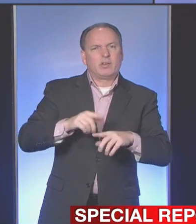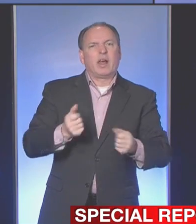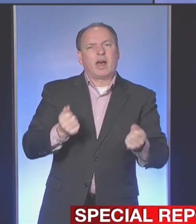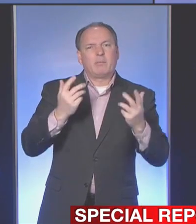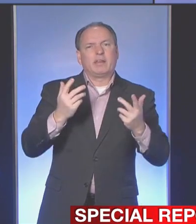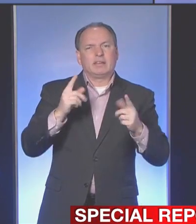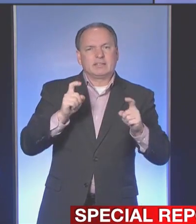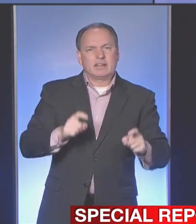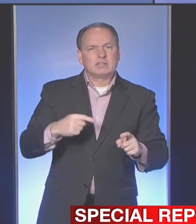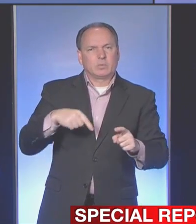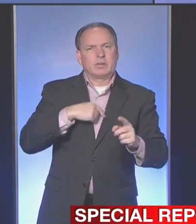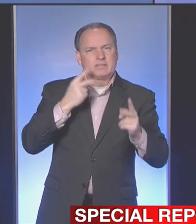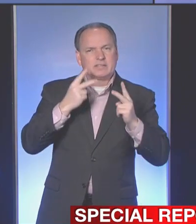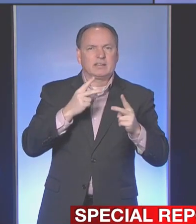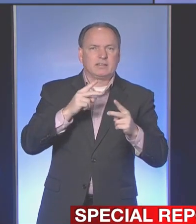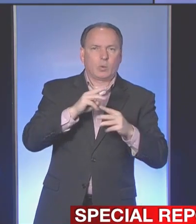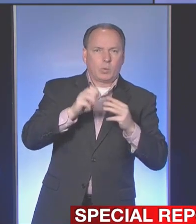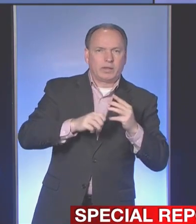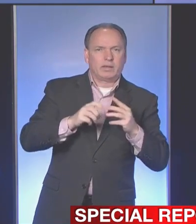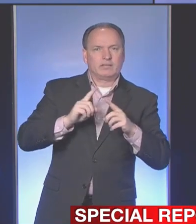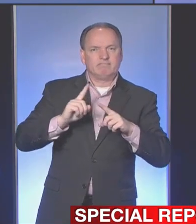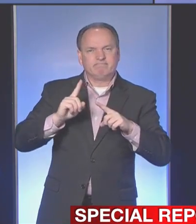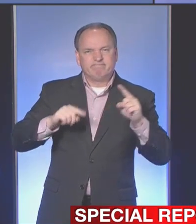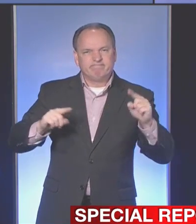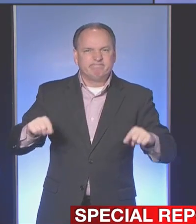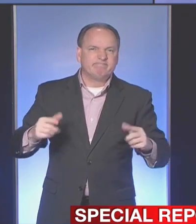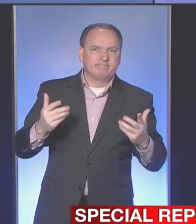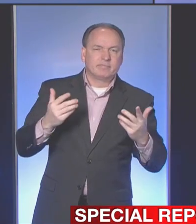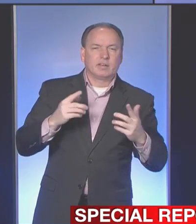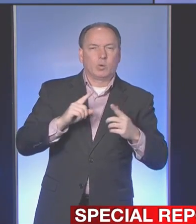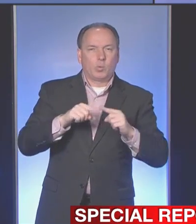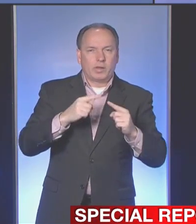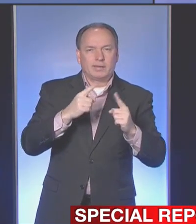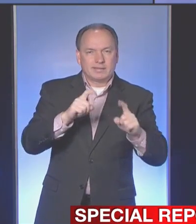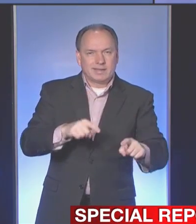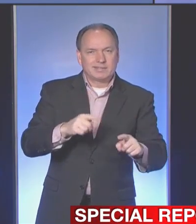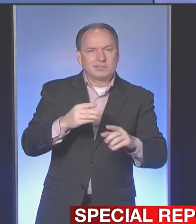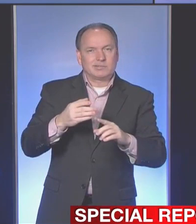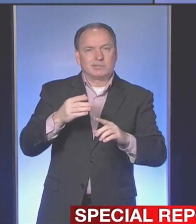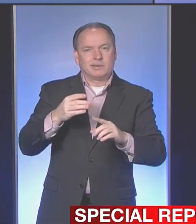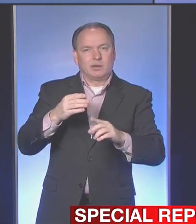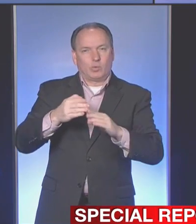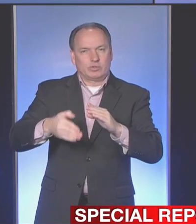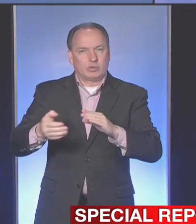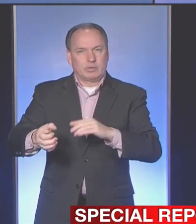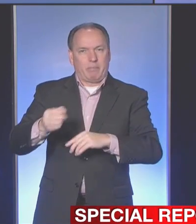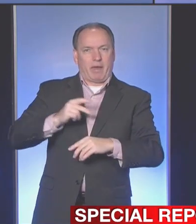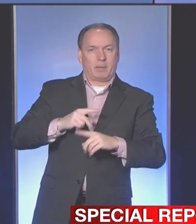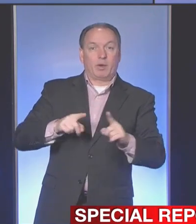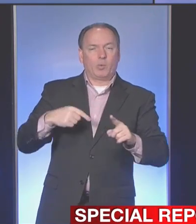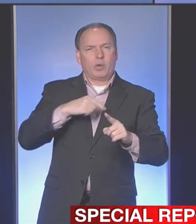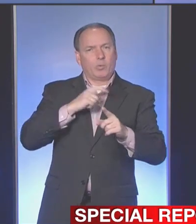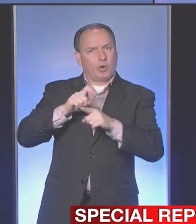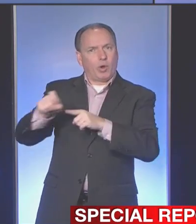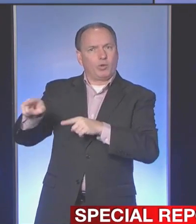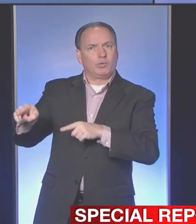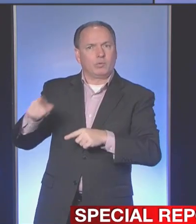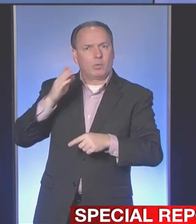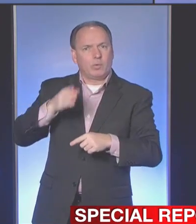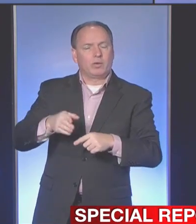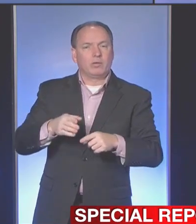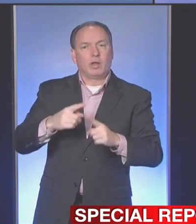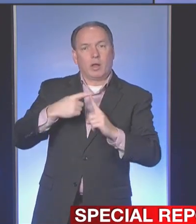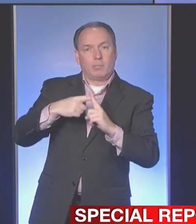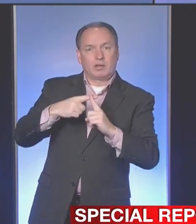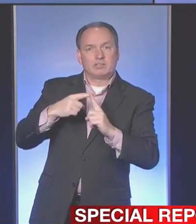we do see some differences in how quickly we get results returned to us but we will call you positive or